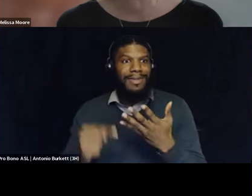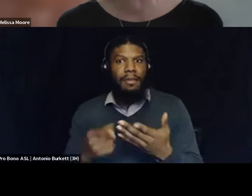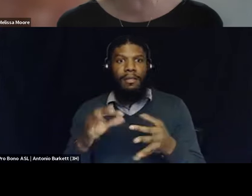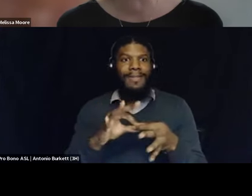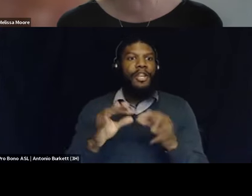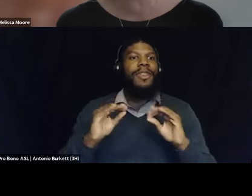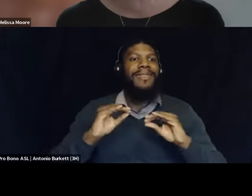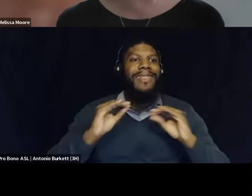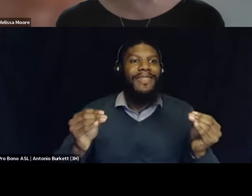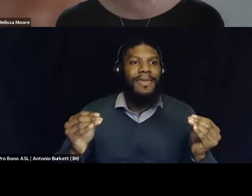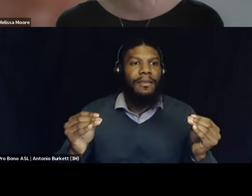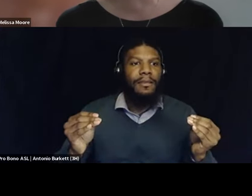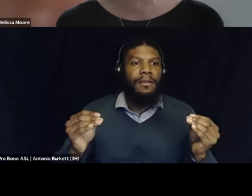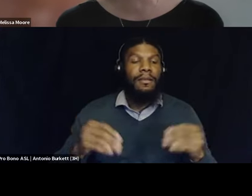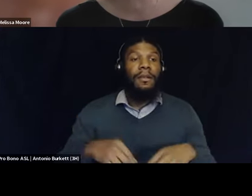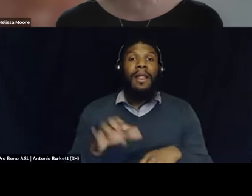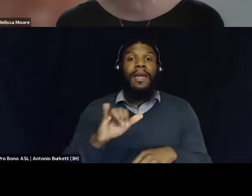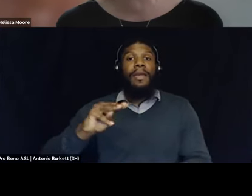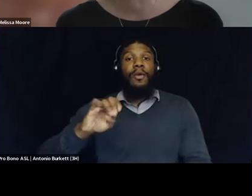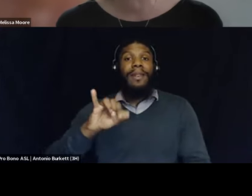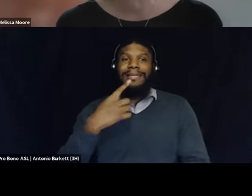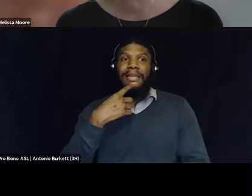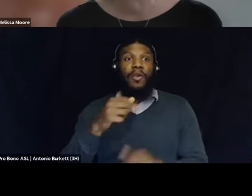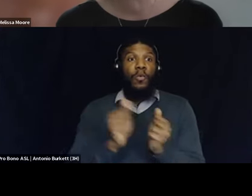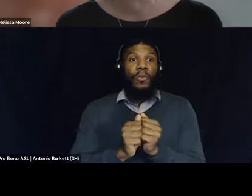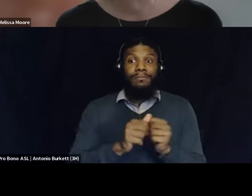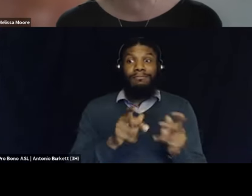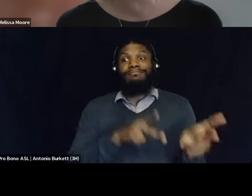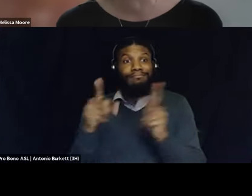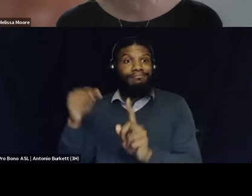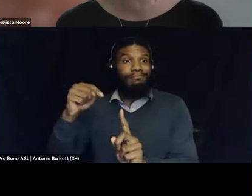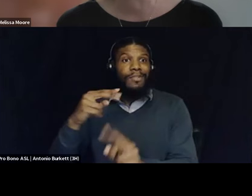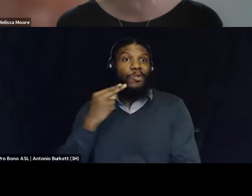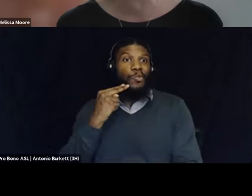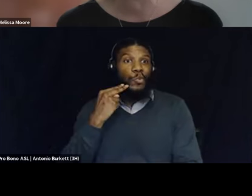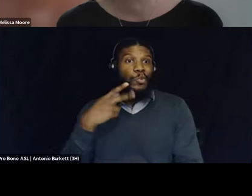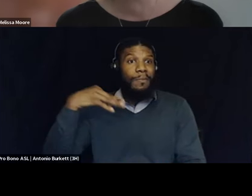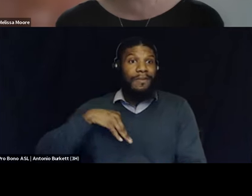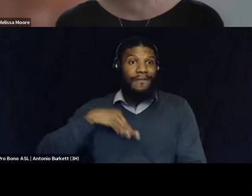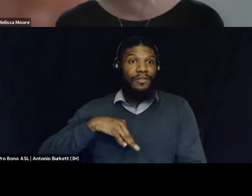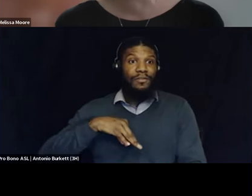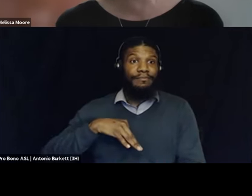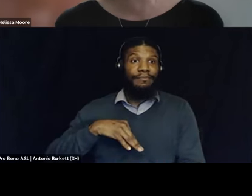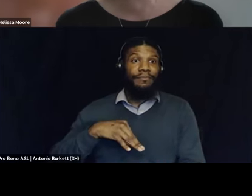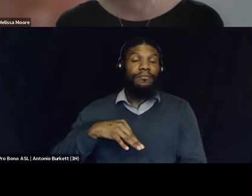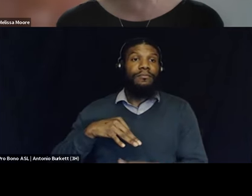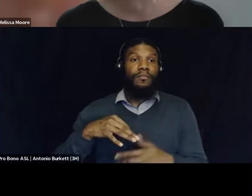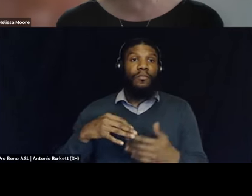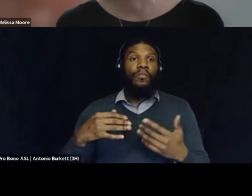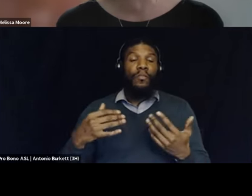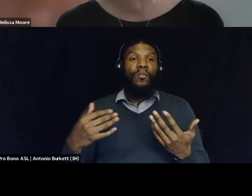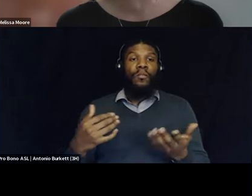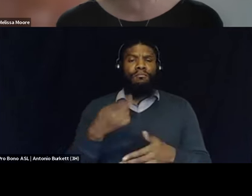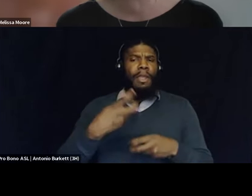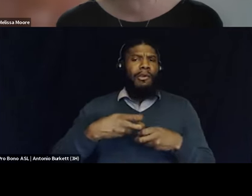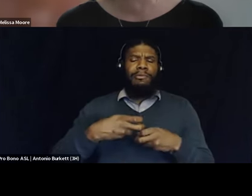emily was saying with you know nutritional benefits like when people are at their you know arguably one of the hardest situations